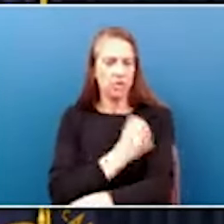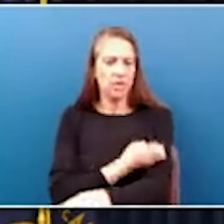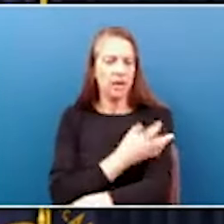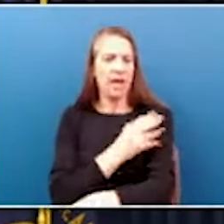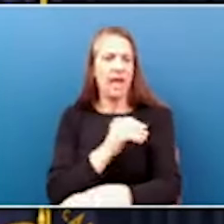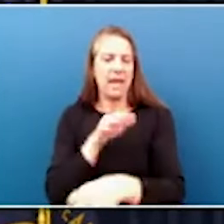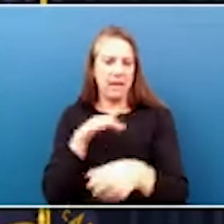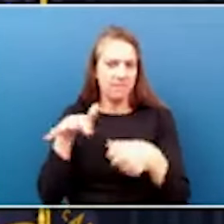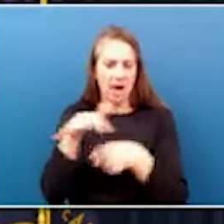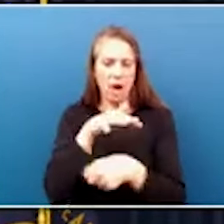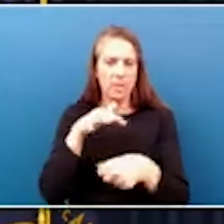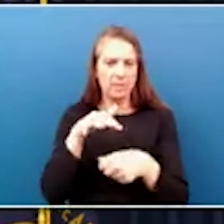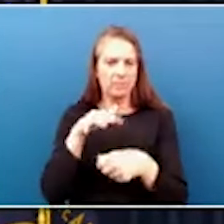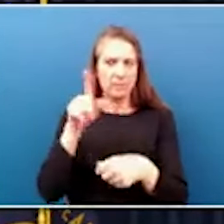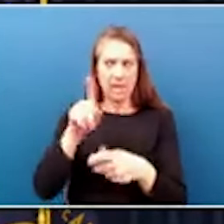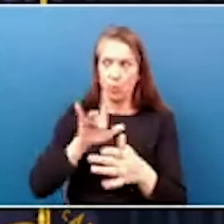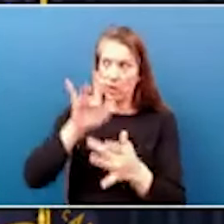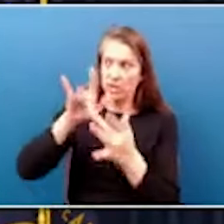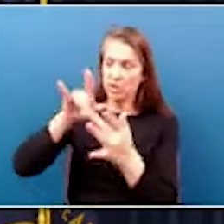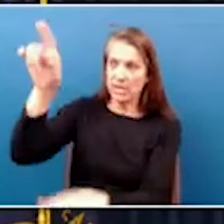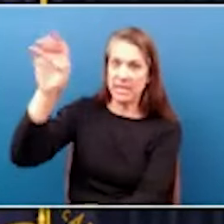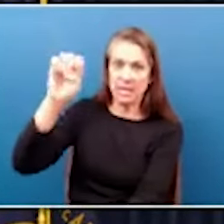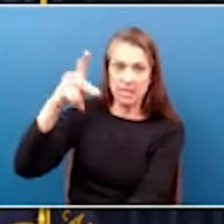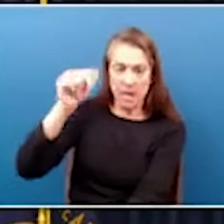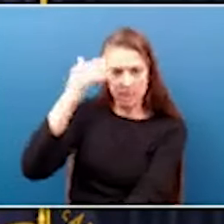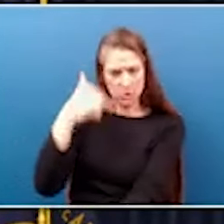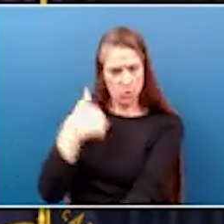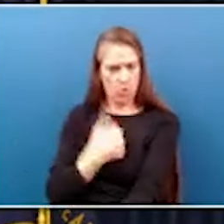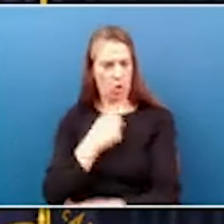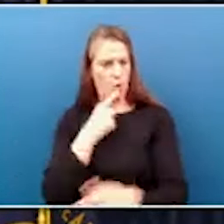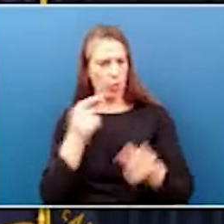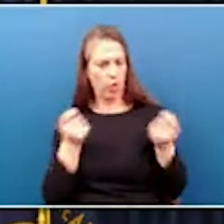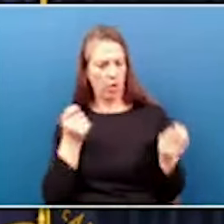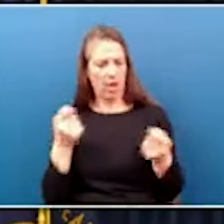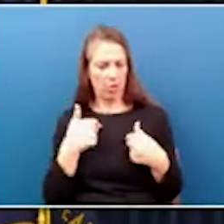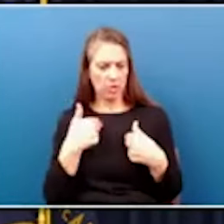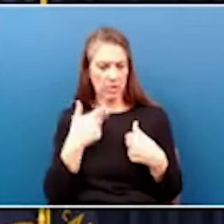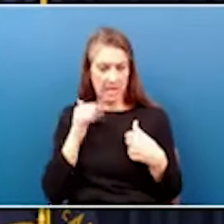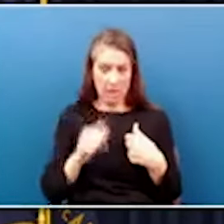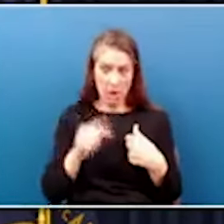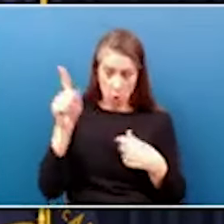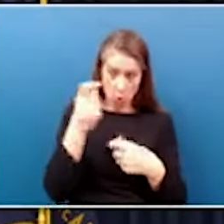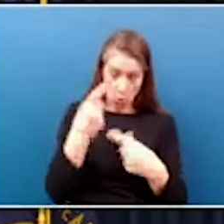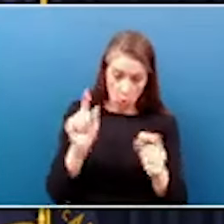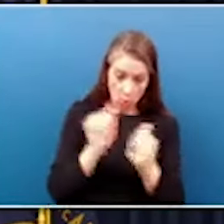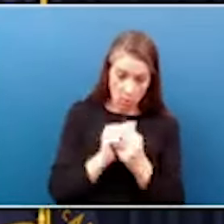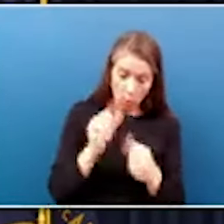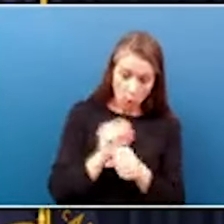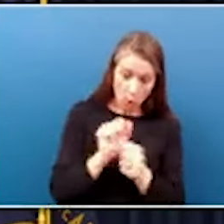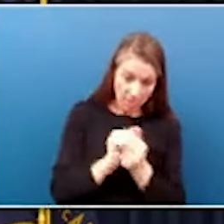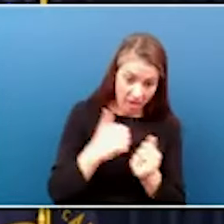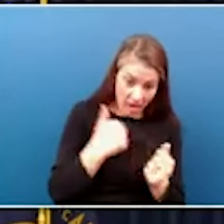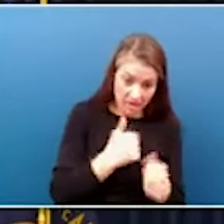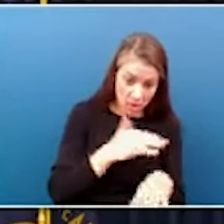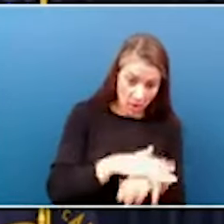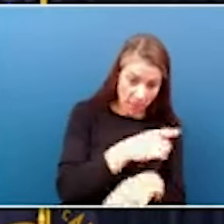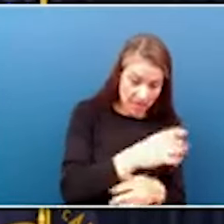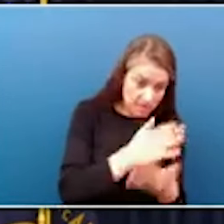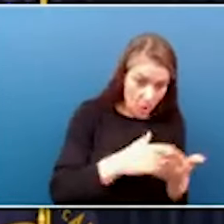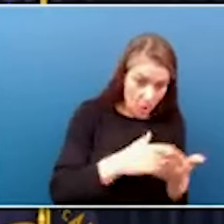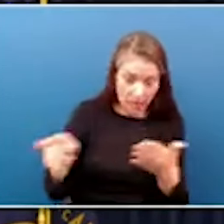to an EPA because we're the regulator and say, can you work with us on this part and this part and on the overall timing?